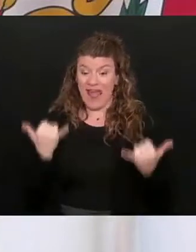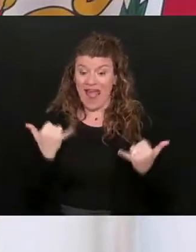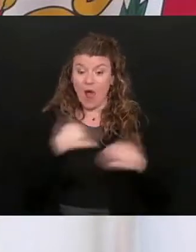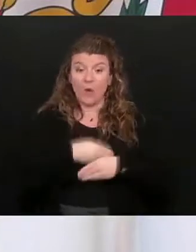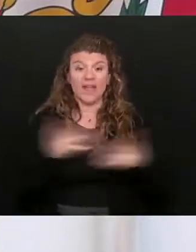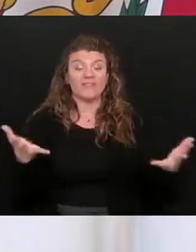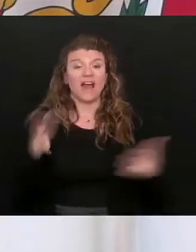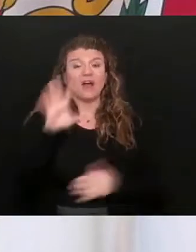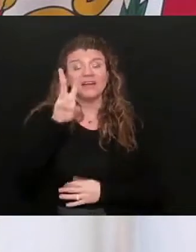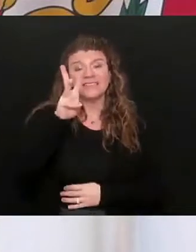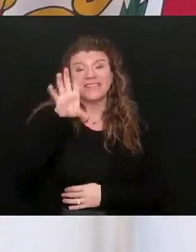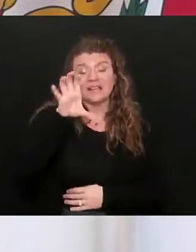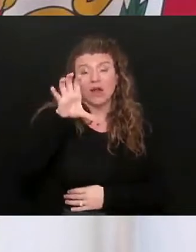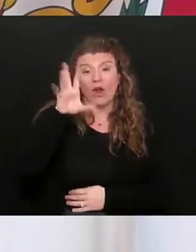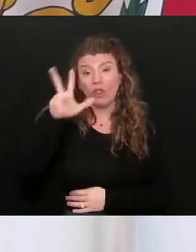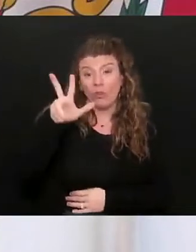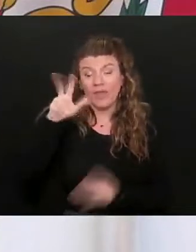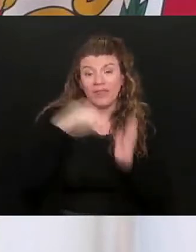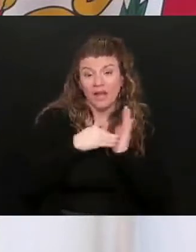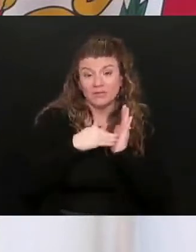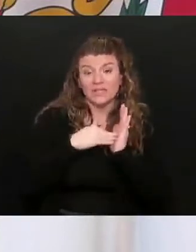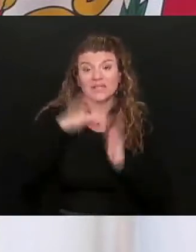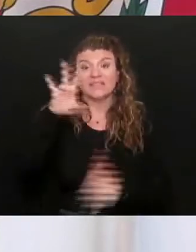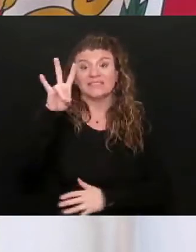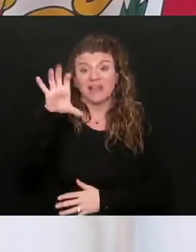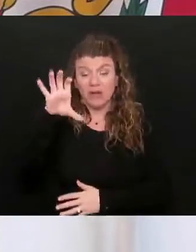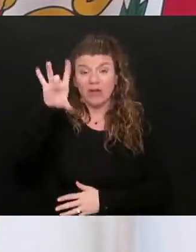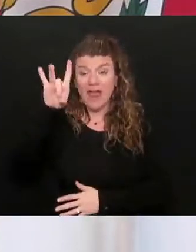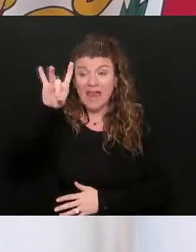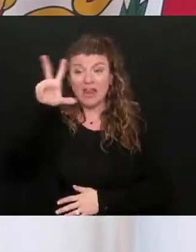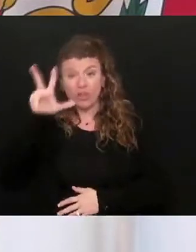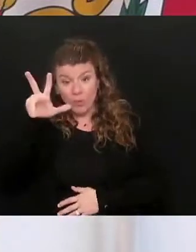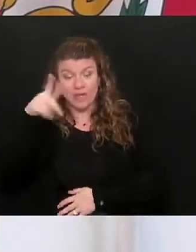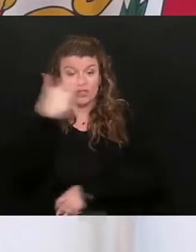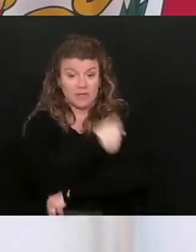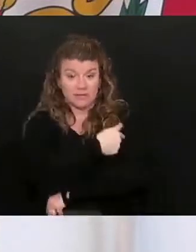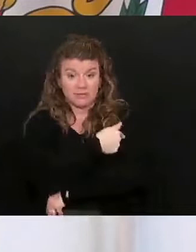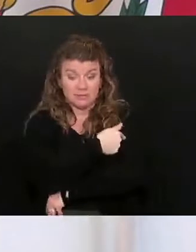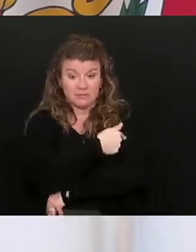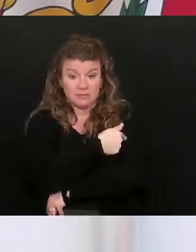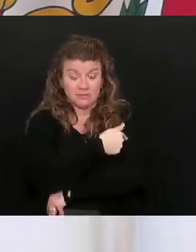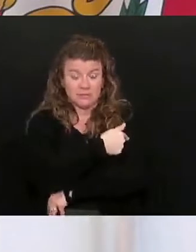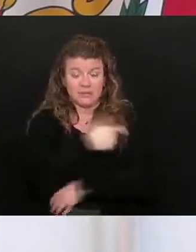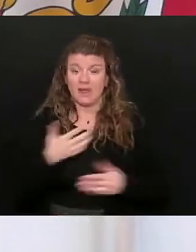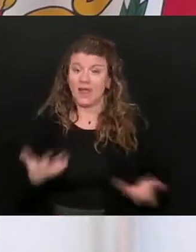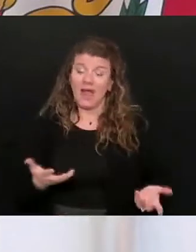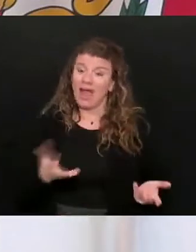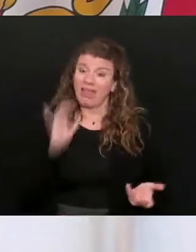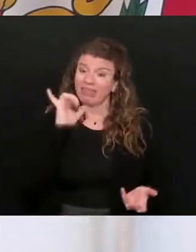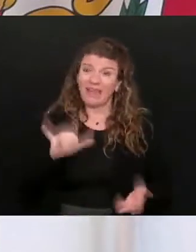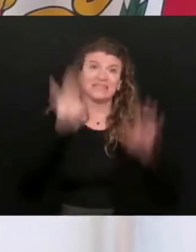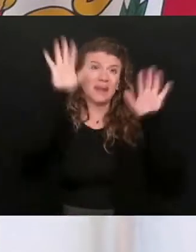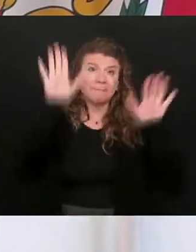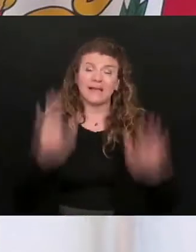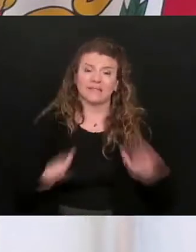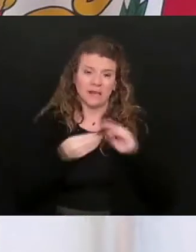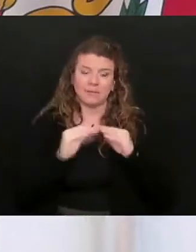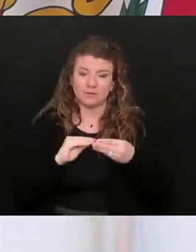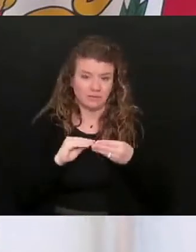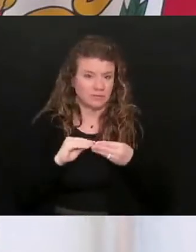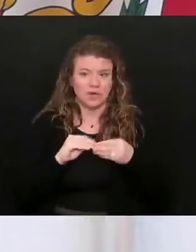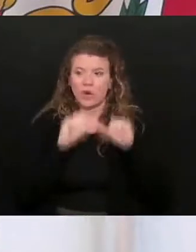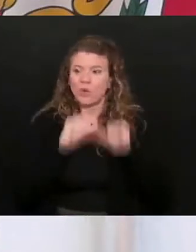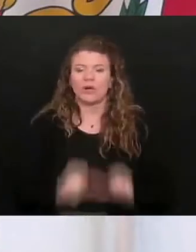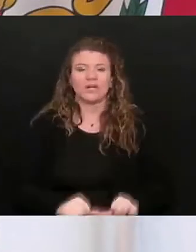six hundred and three thousand seven hundred and eighty three doses. I mean, that's an amazing amount and everything. And we